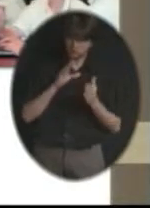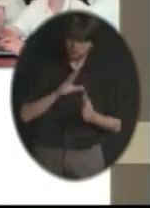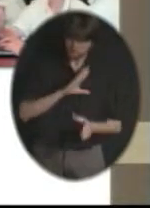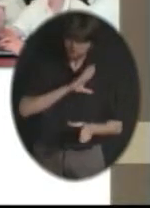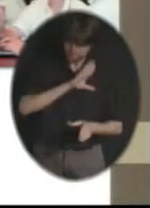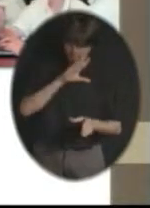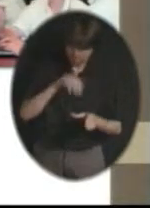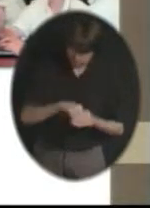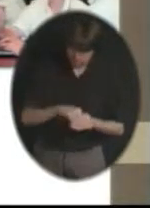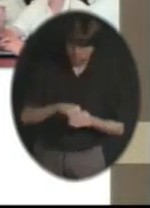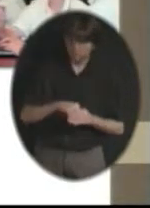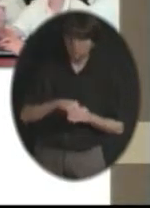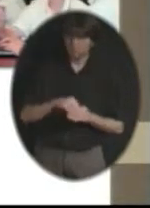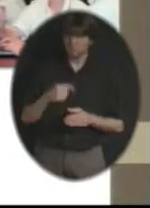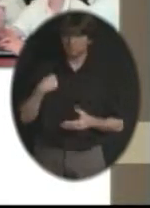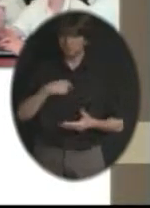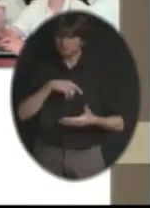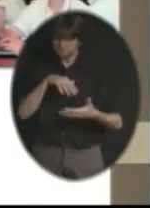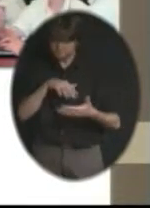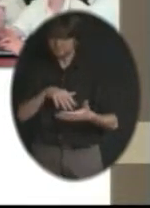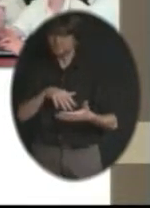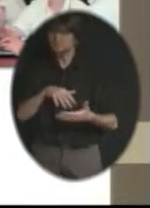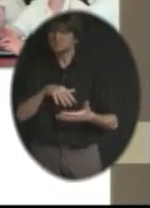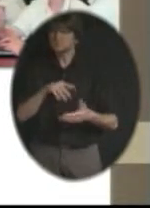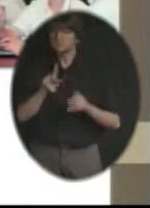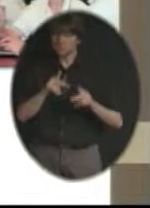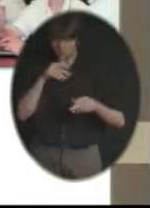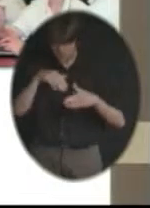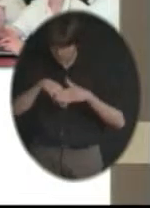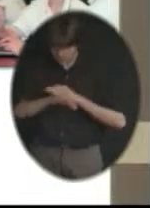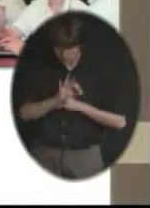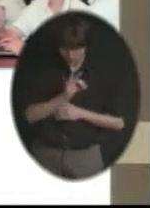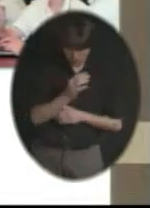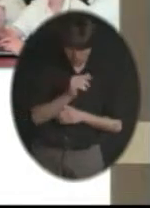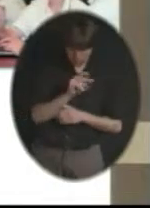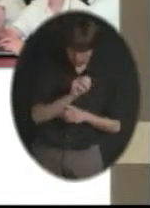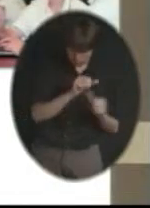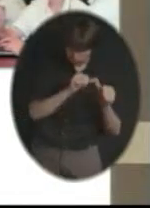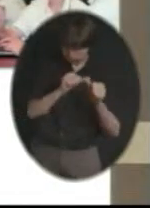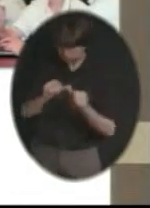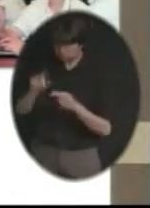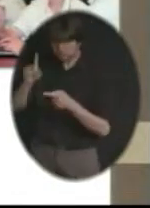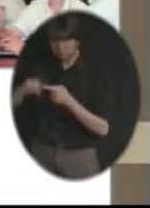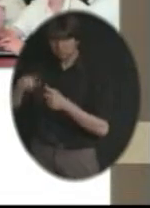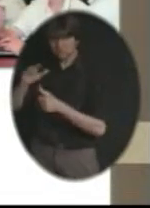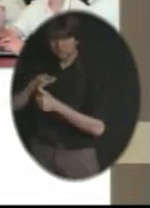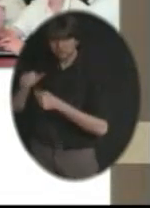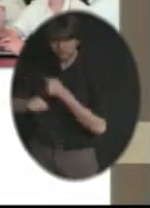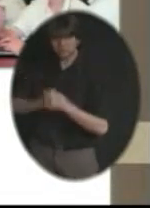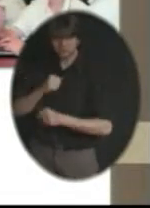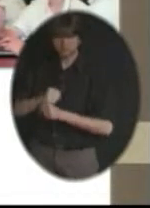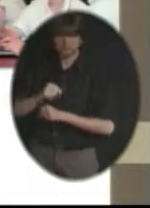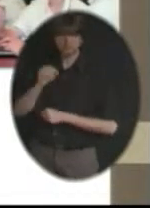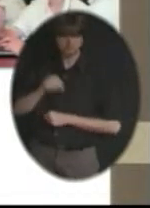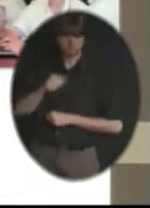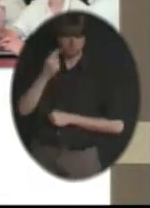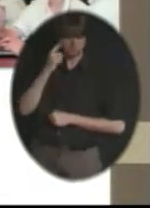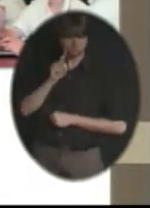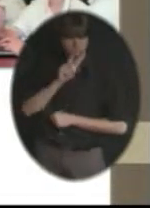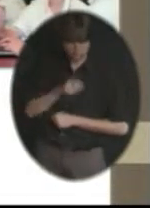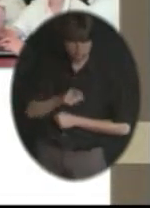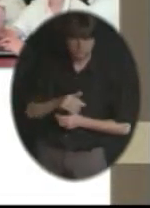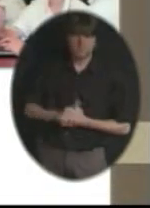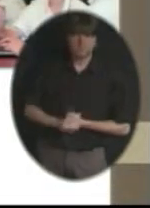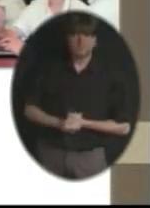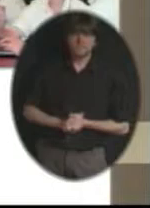well as our continued interest from our 8th graders coming in as 9th graders, continues to be interested in our 21st century programs, which brings